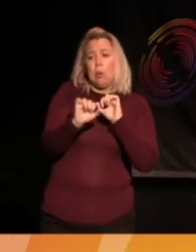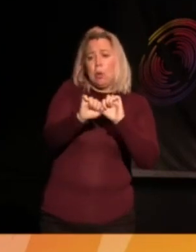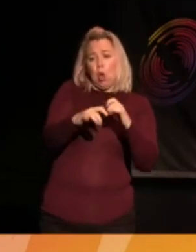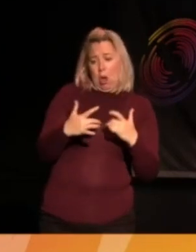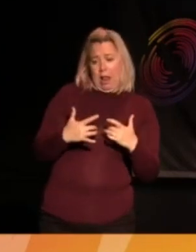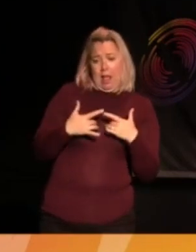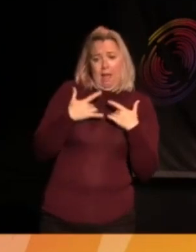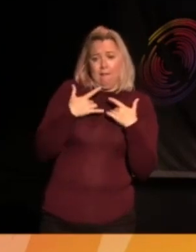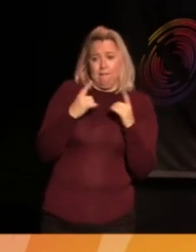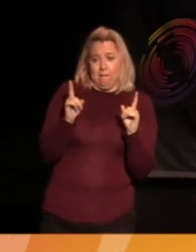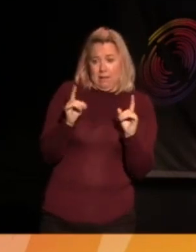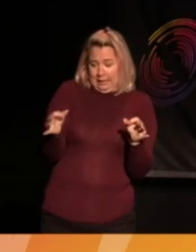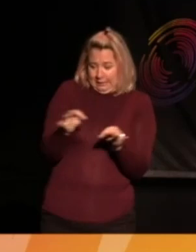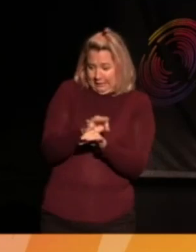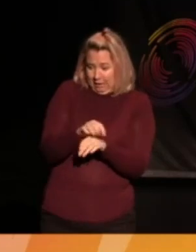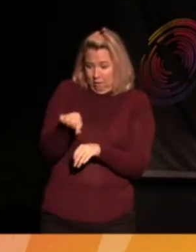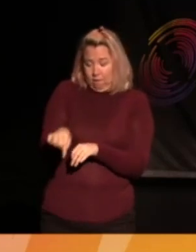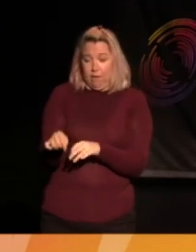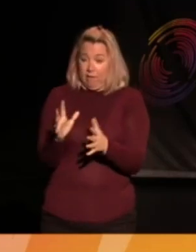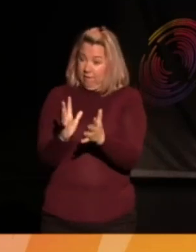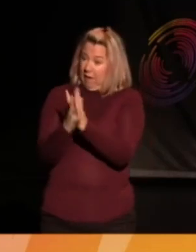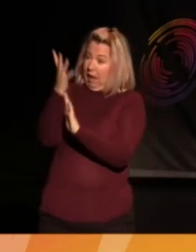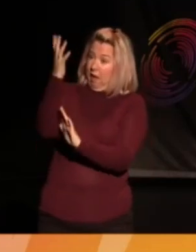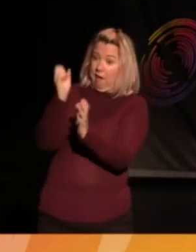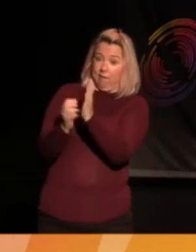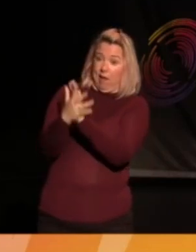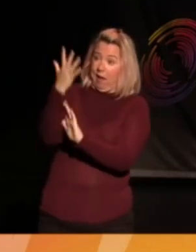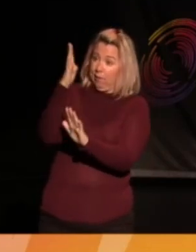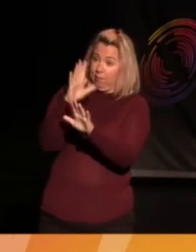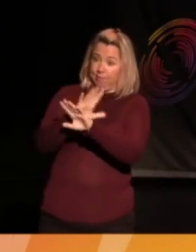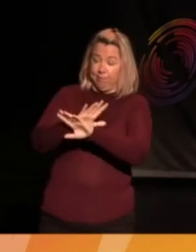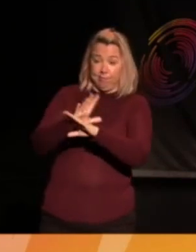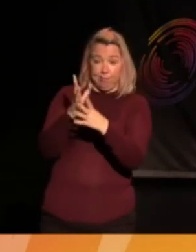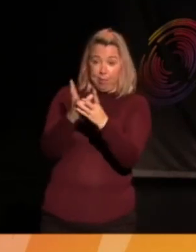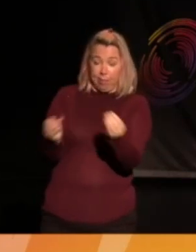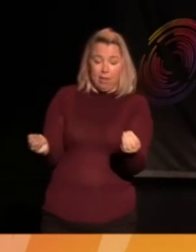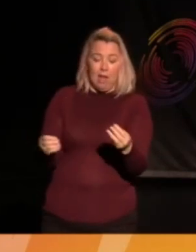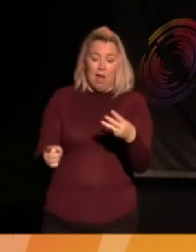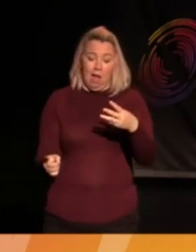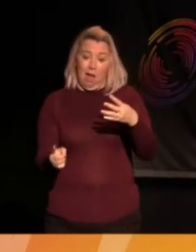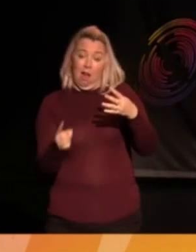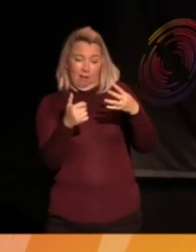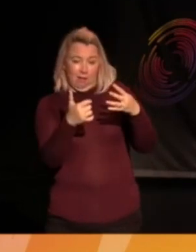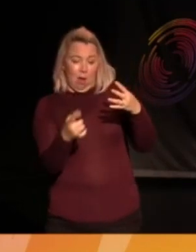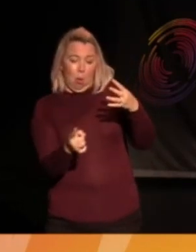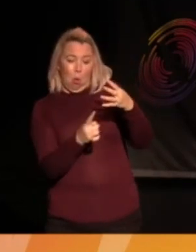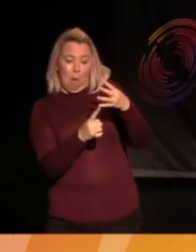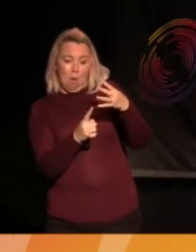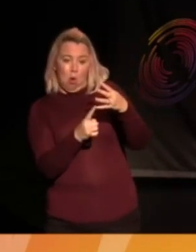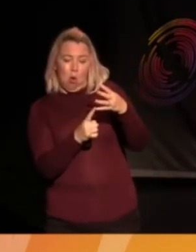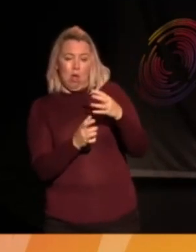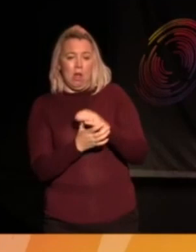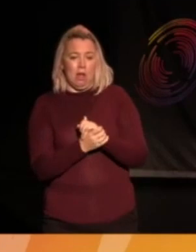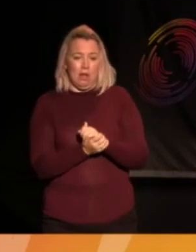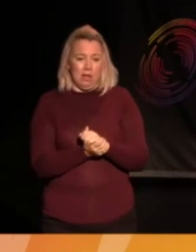instead of this? Okay, do you want to pass it forward? There's one more question there in front of you. Yeah.